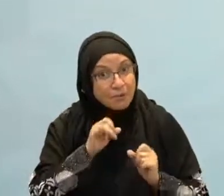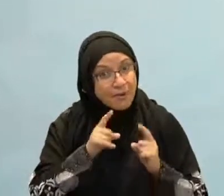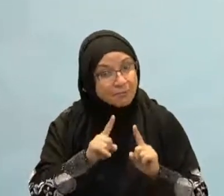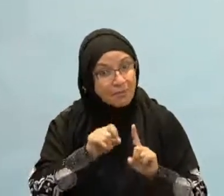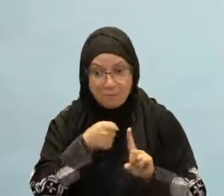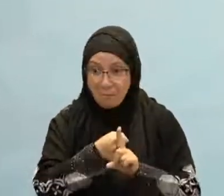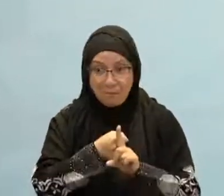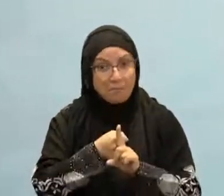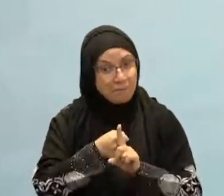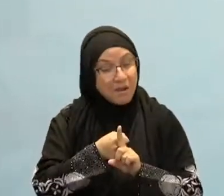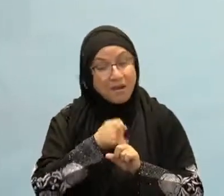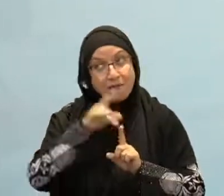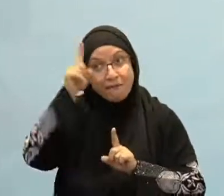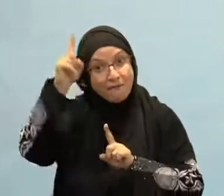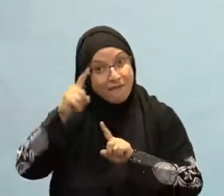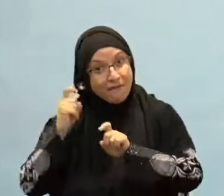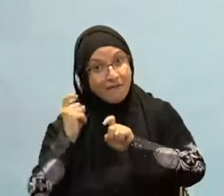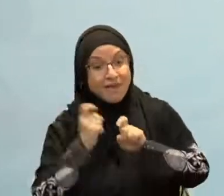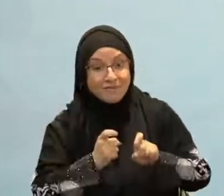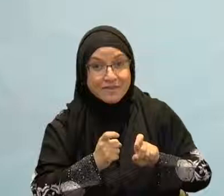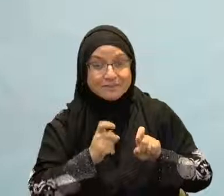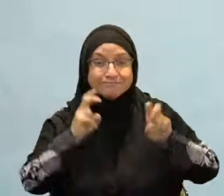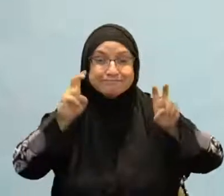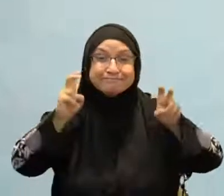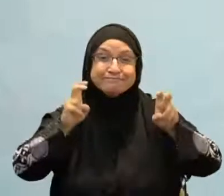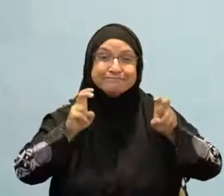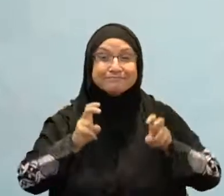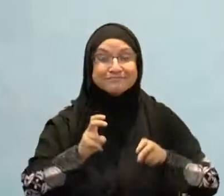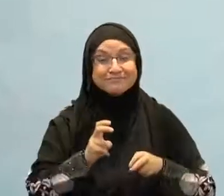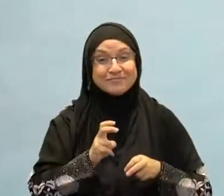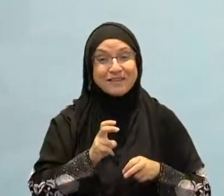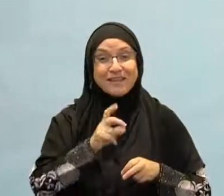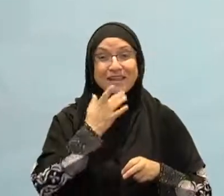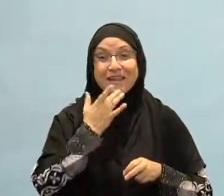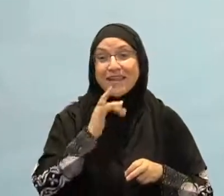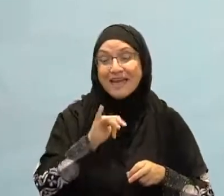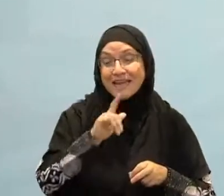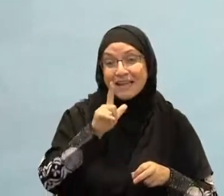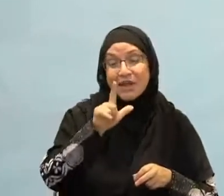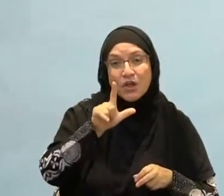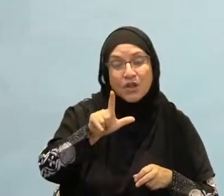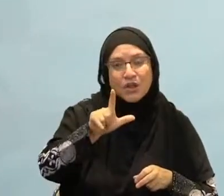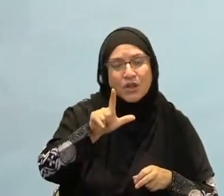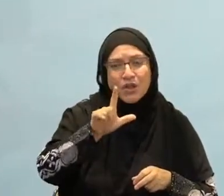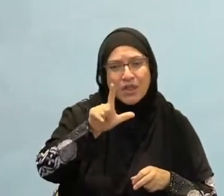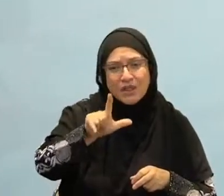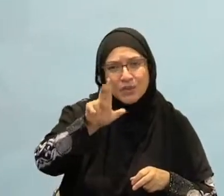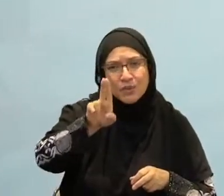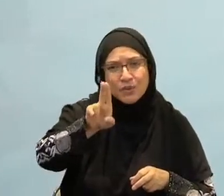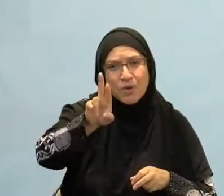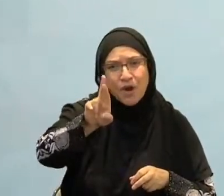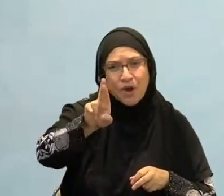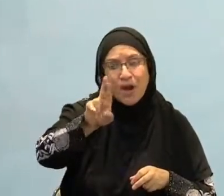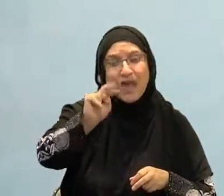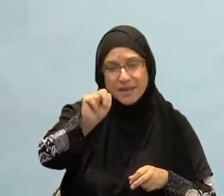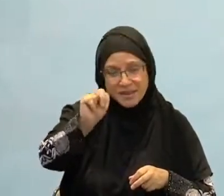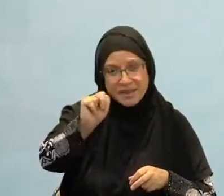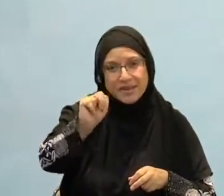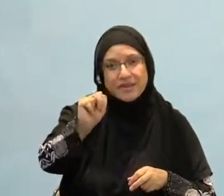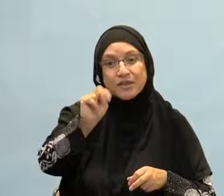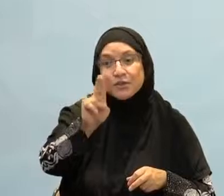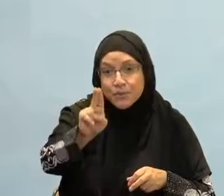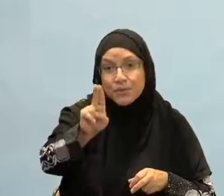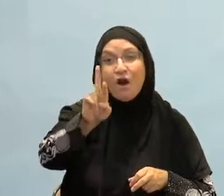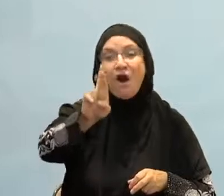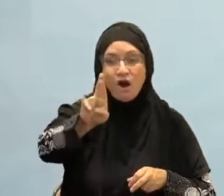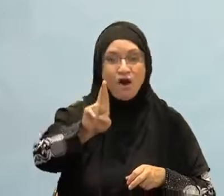gives them light, gives them something that would connect them with every single Muslim. To the point, when you talk about al